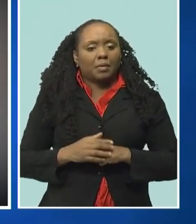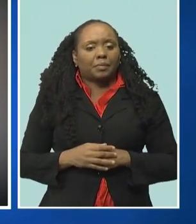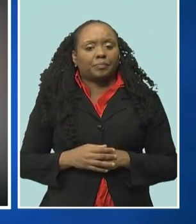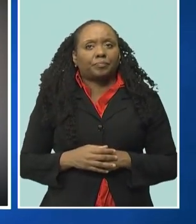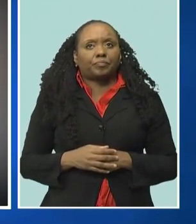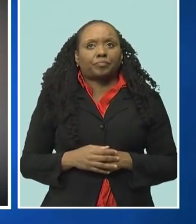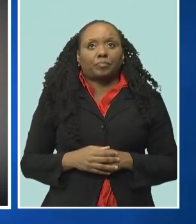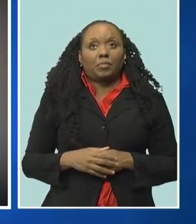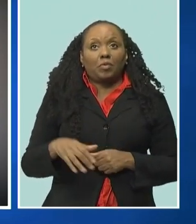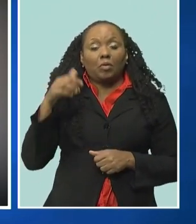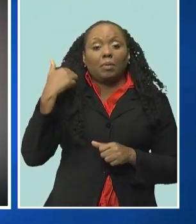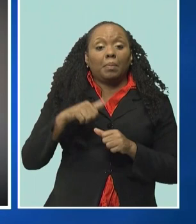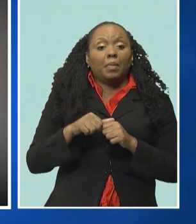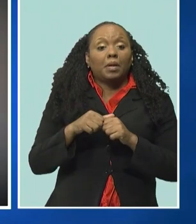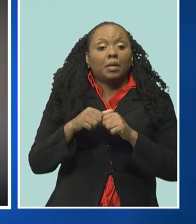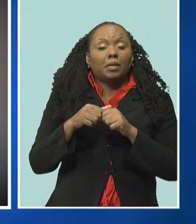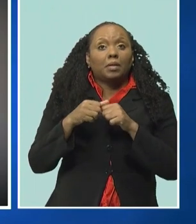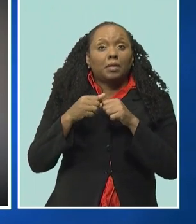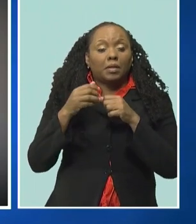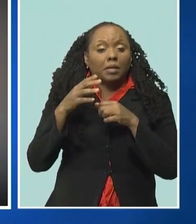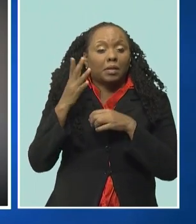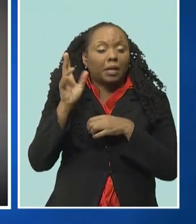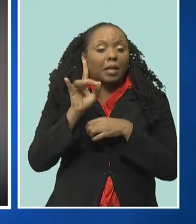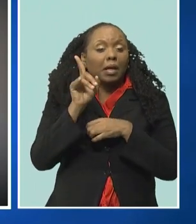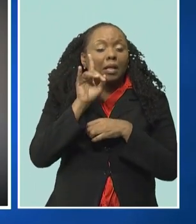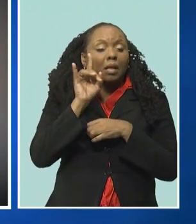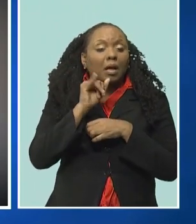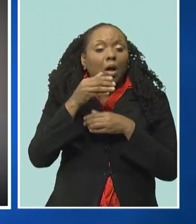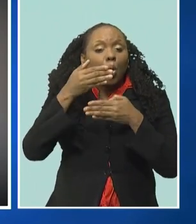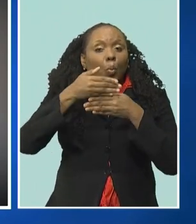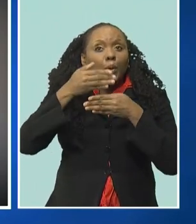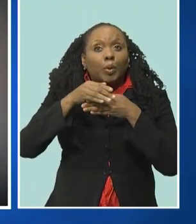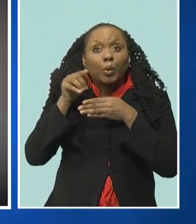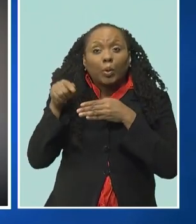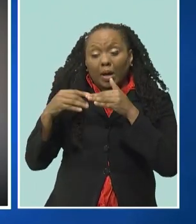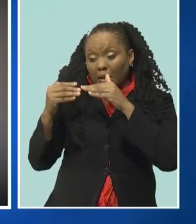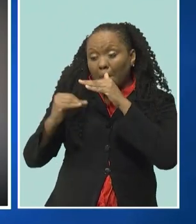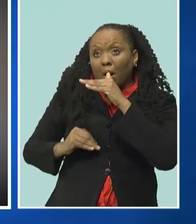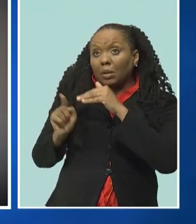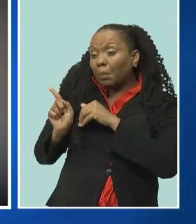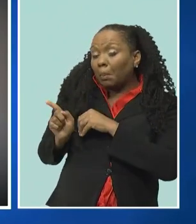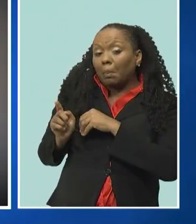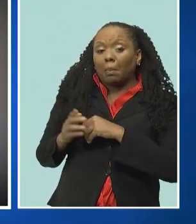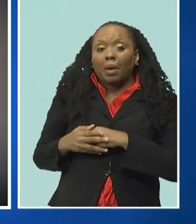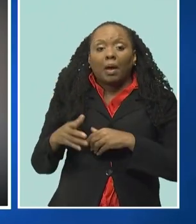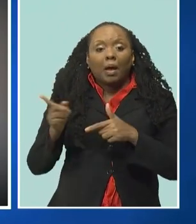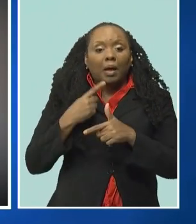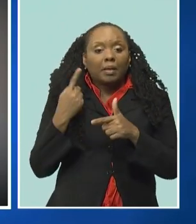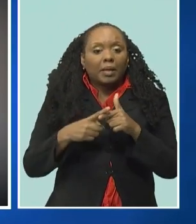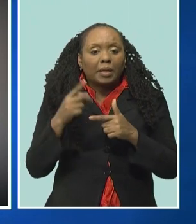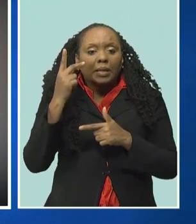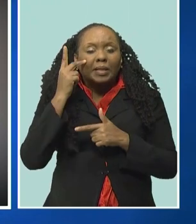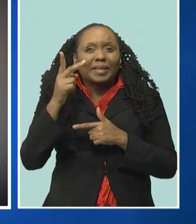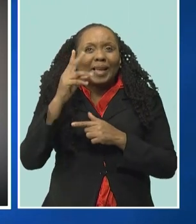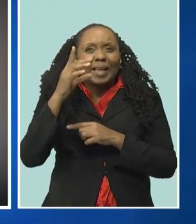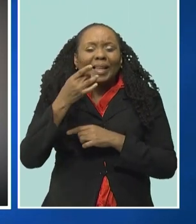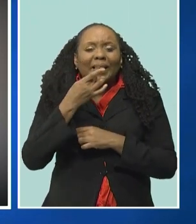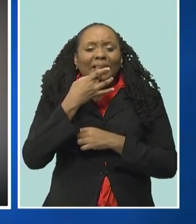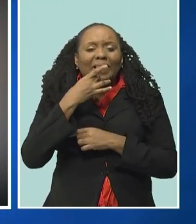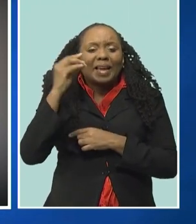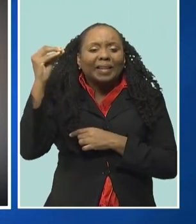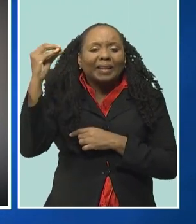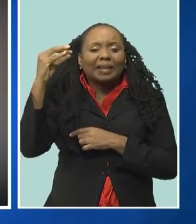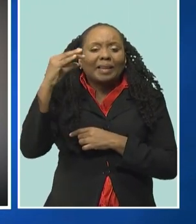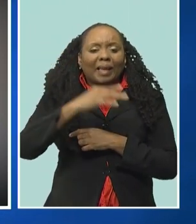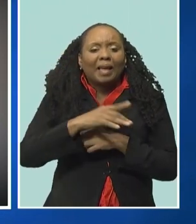These features include a transparent window near the bottom of the note and an image embedded in the window that catches a light on lower denominations